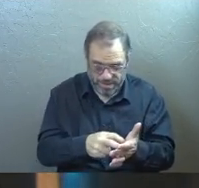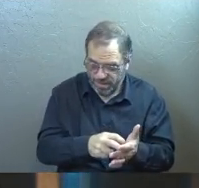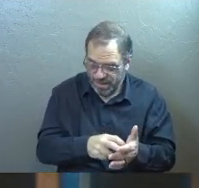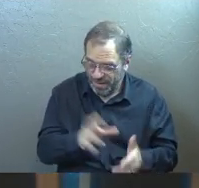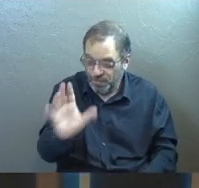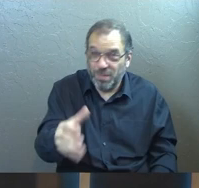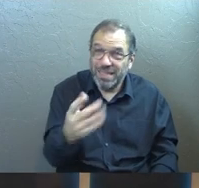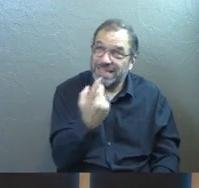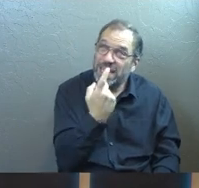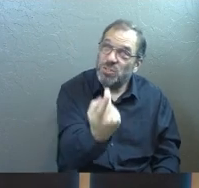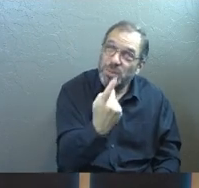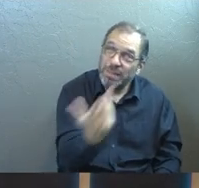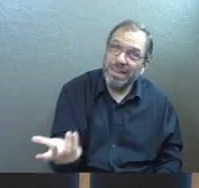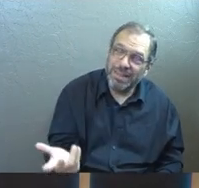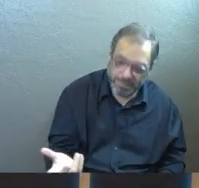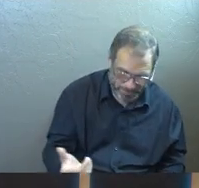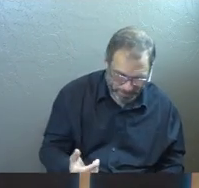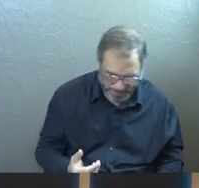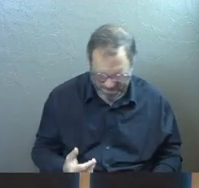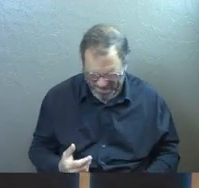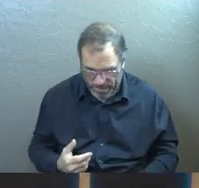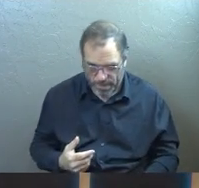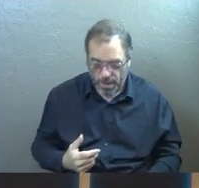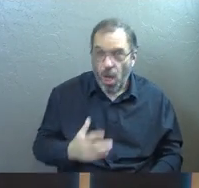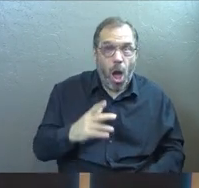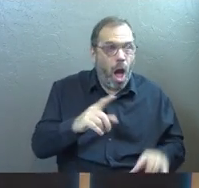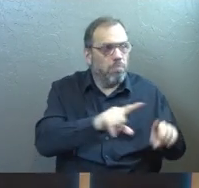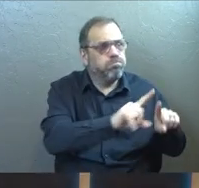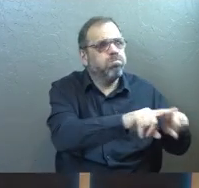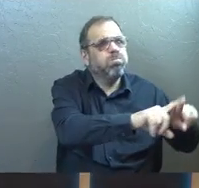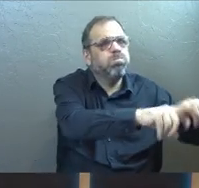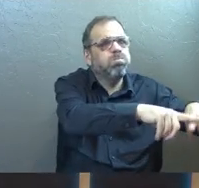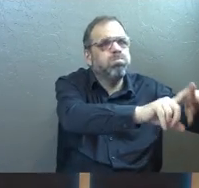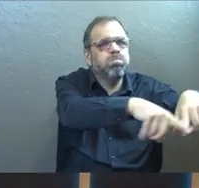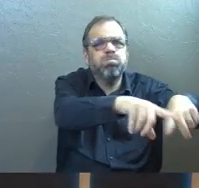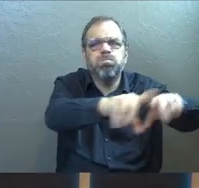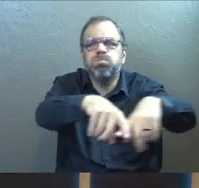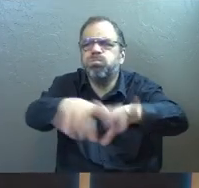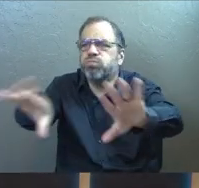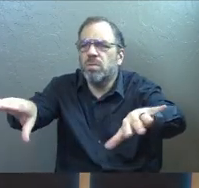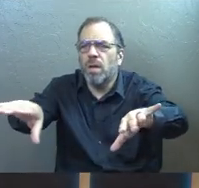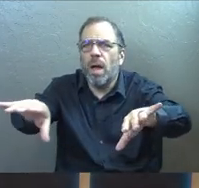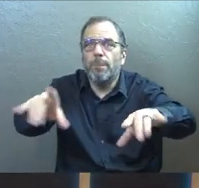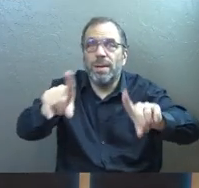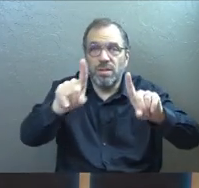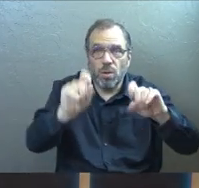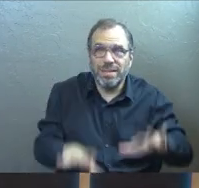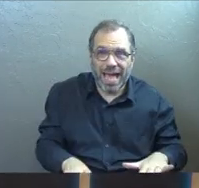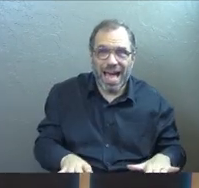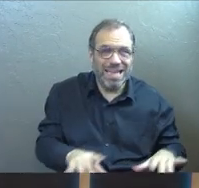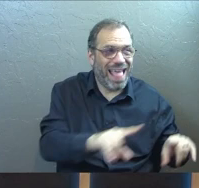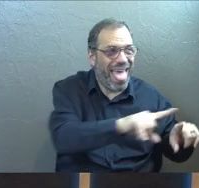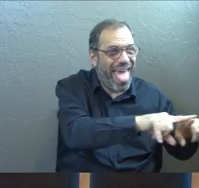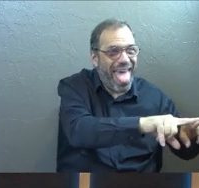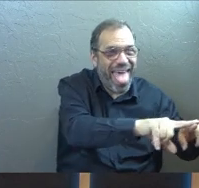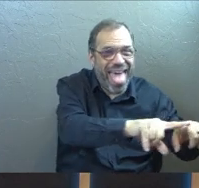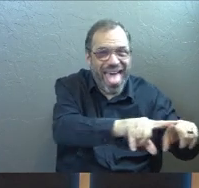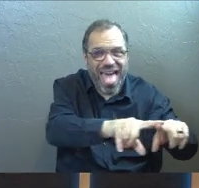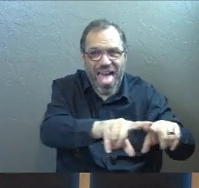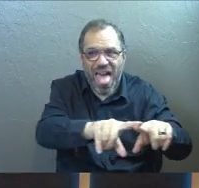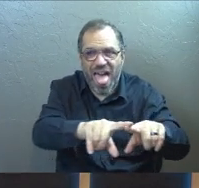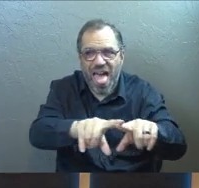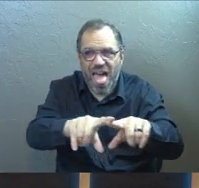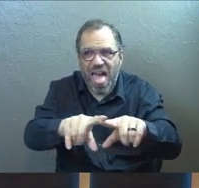Because that's us. Like we rely on all these different things, but it's in those trials that we realize it's like,